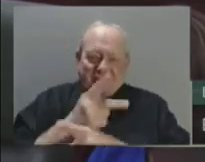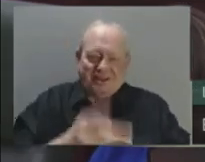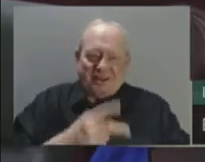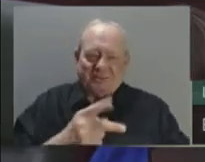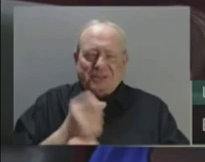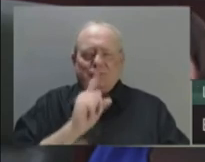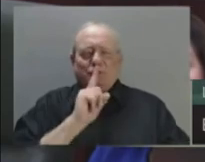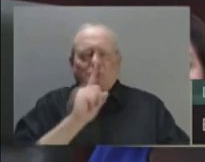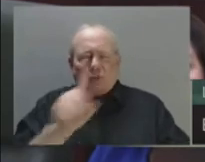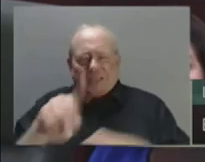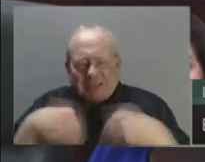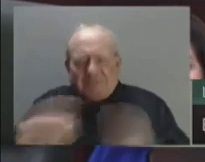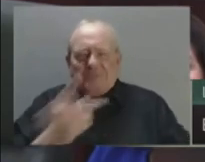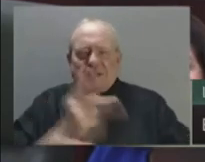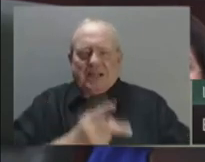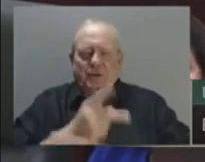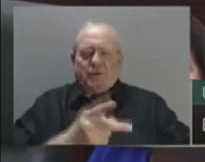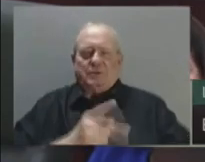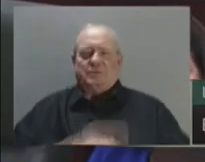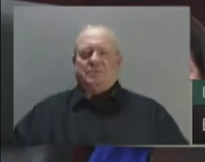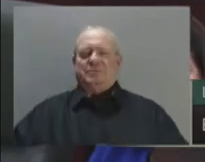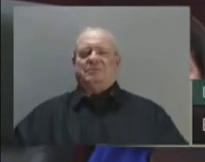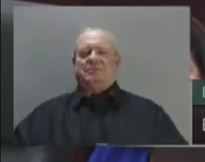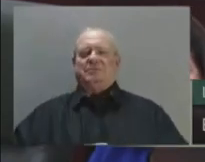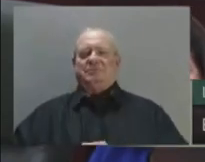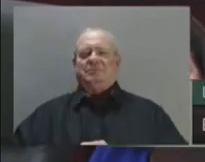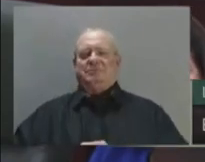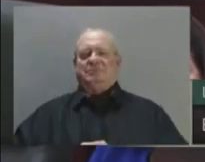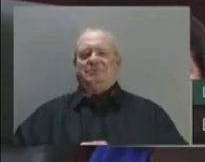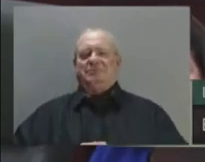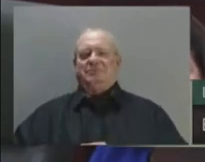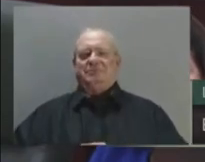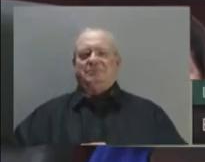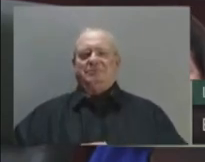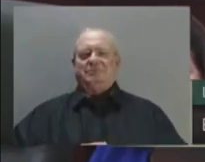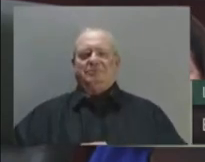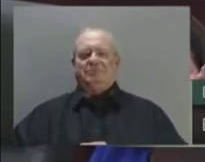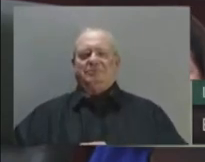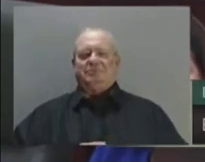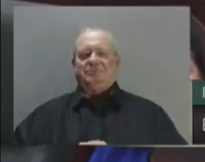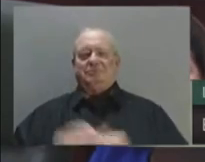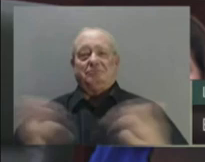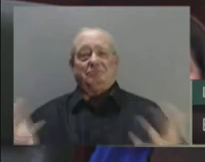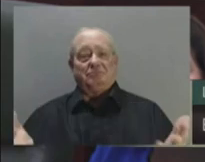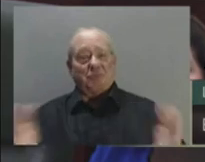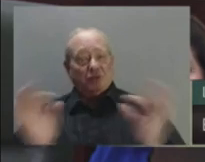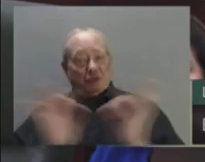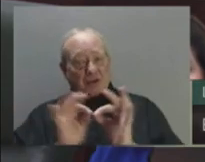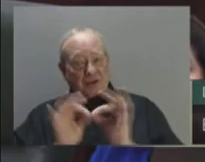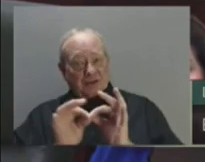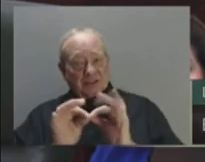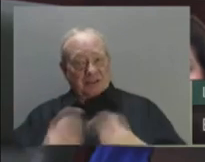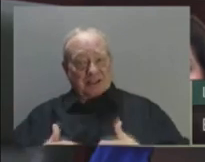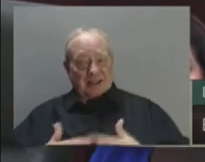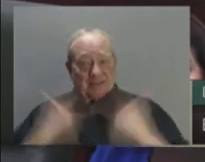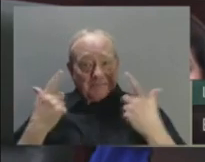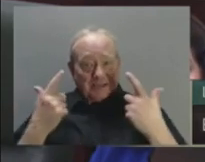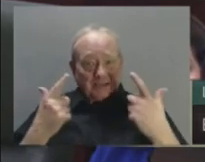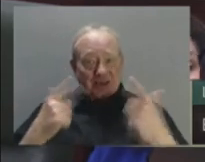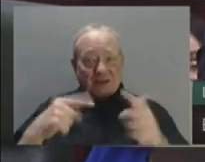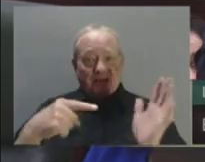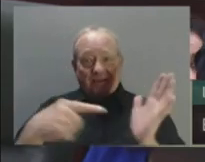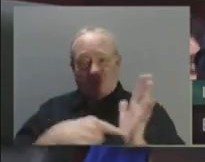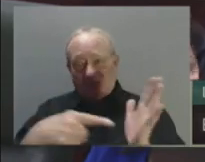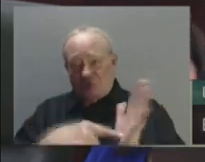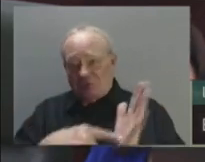Mr. Speaker, affordability and the high cost of living due to inflation has been a source of hardship for